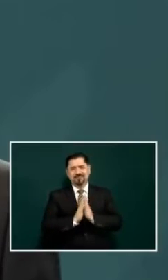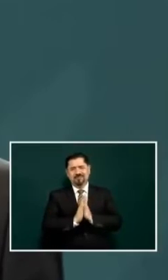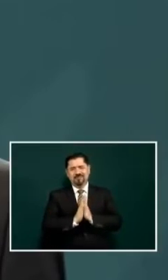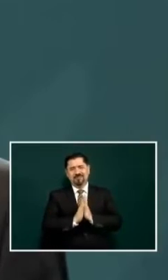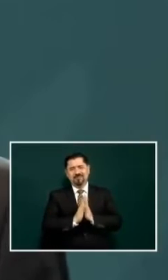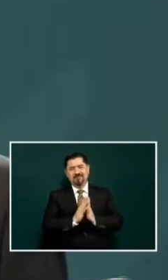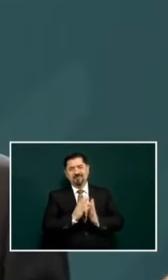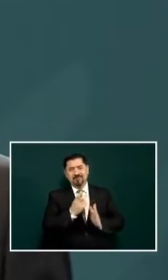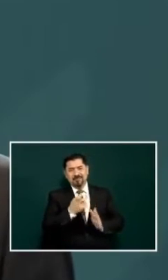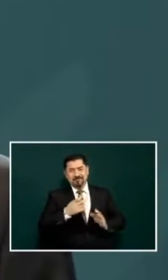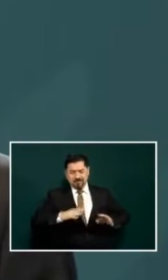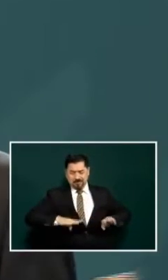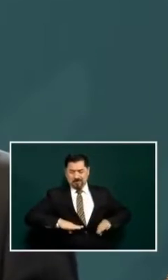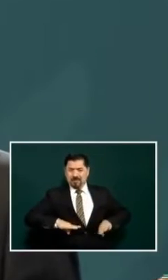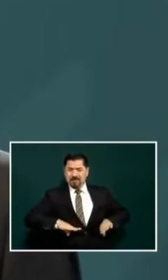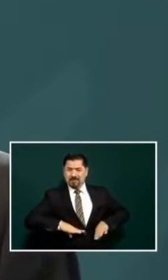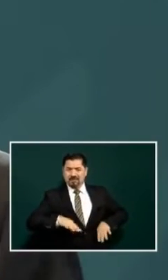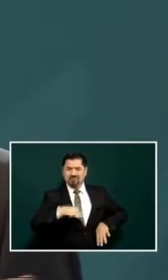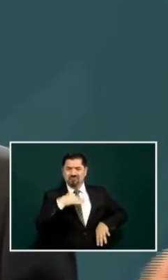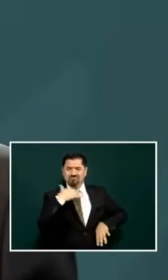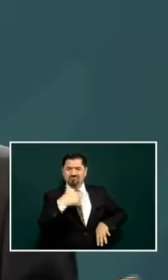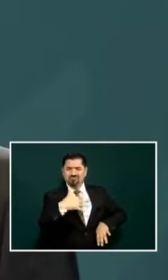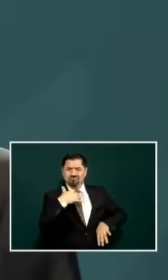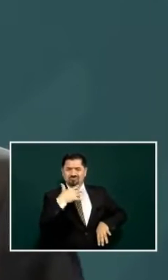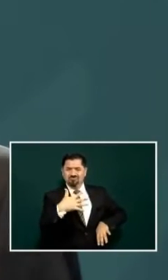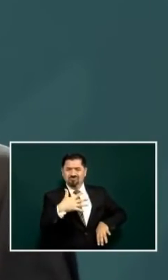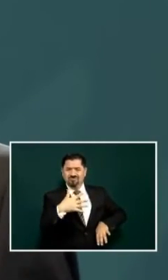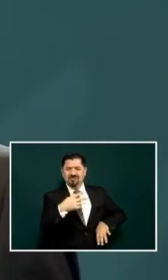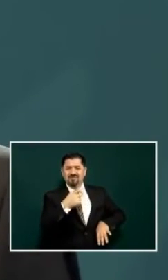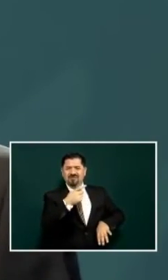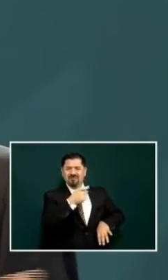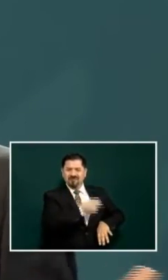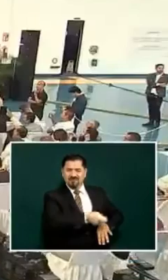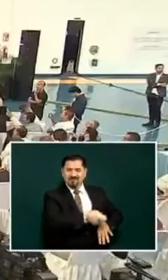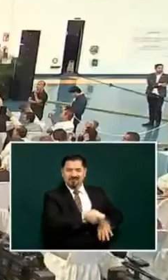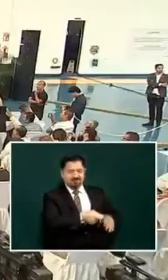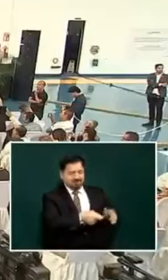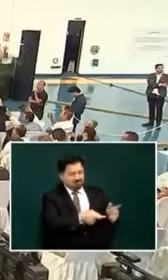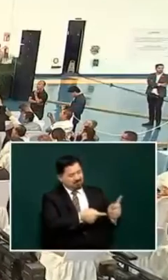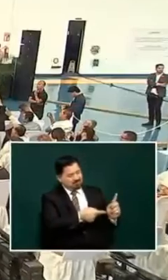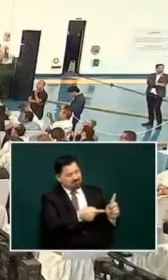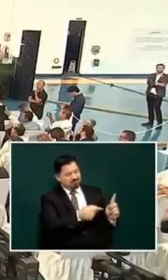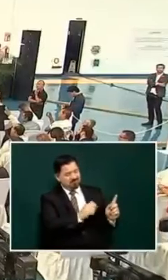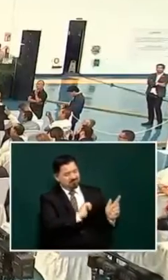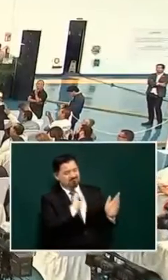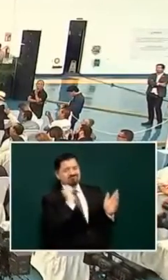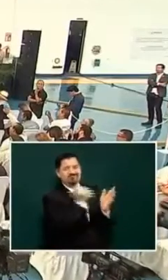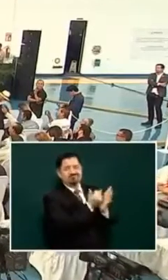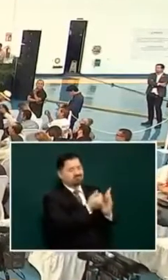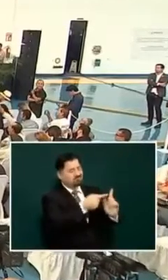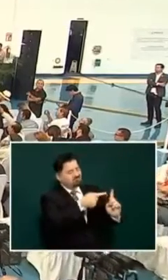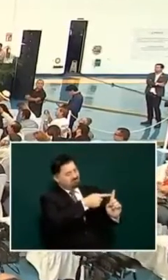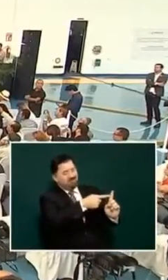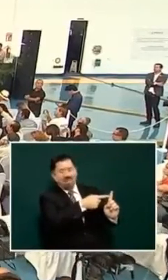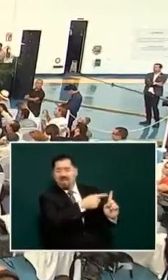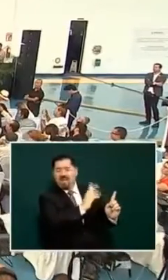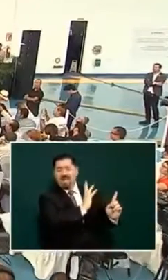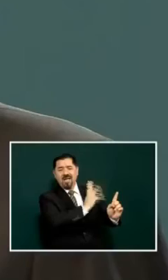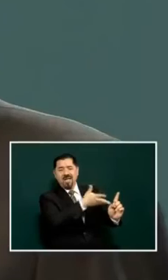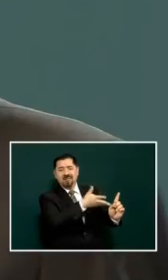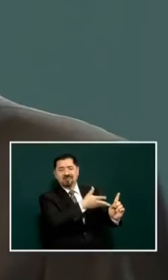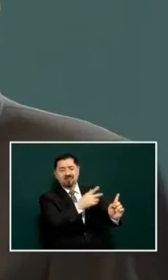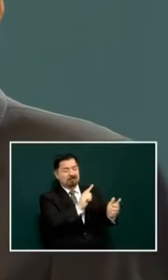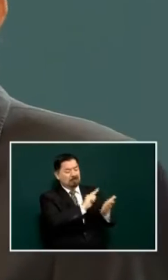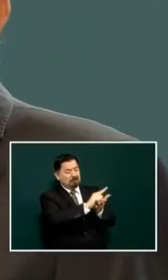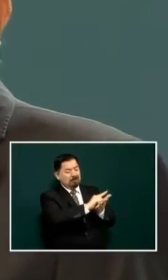now these days to be corrupt is to bring in a stain that you cannot